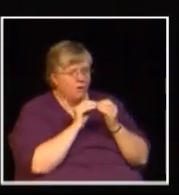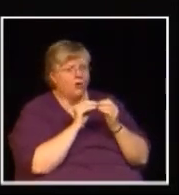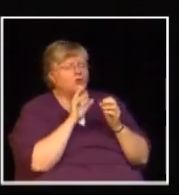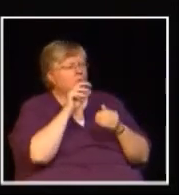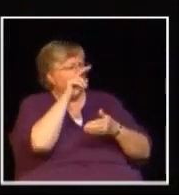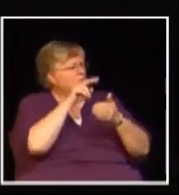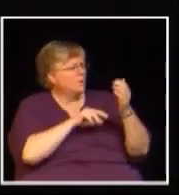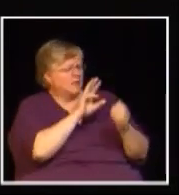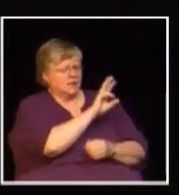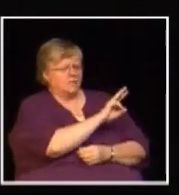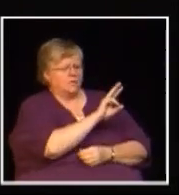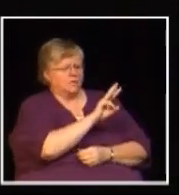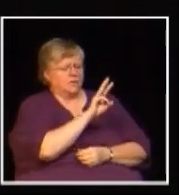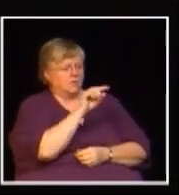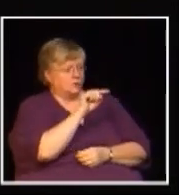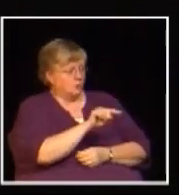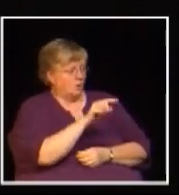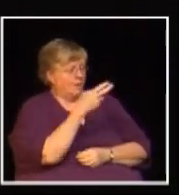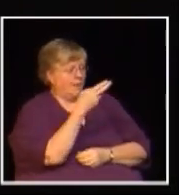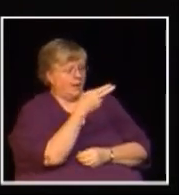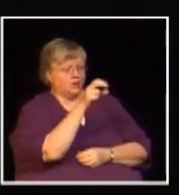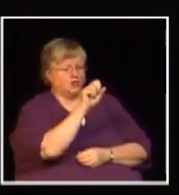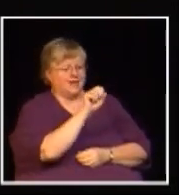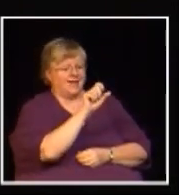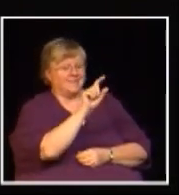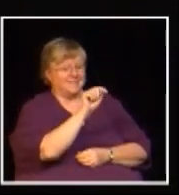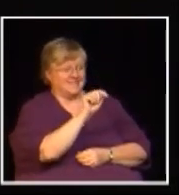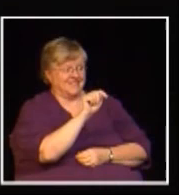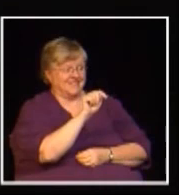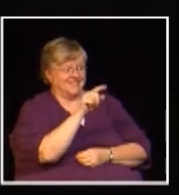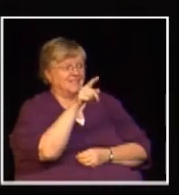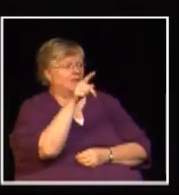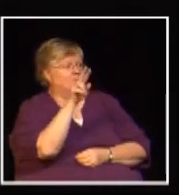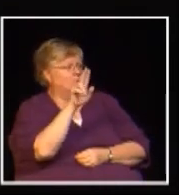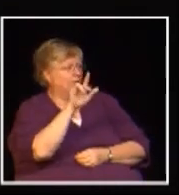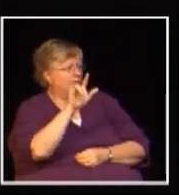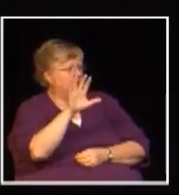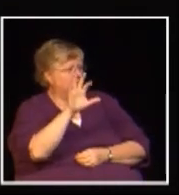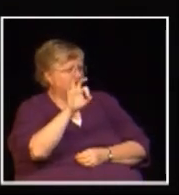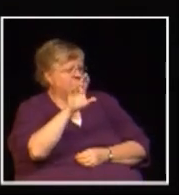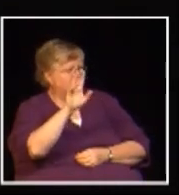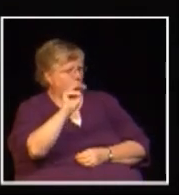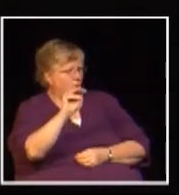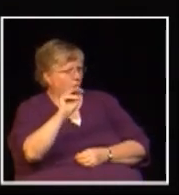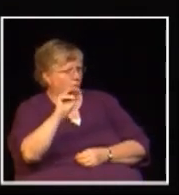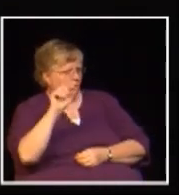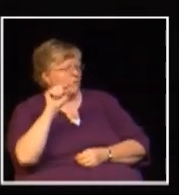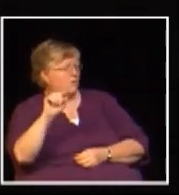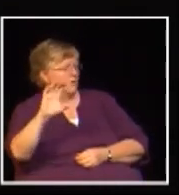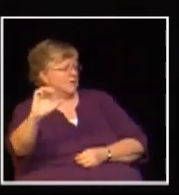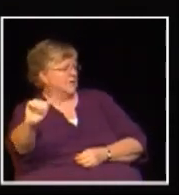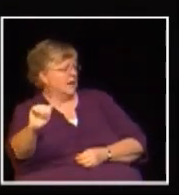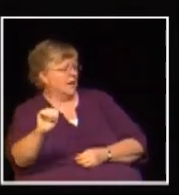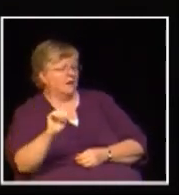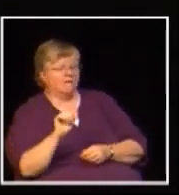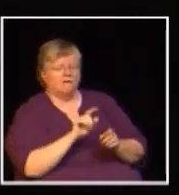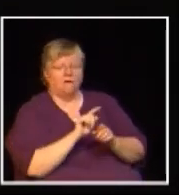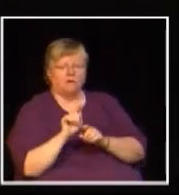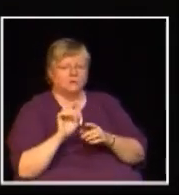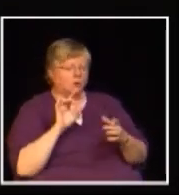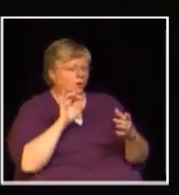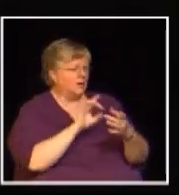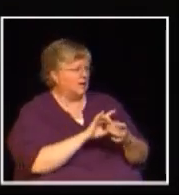discussion and you can do so at www.hstpublicforum.ca you will also find